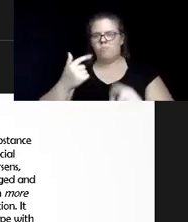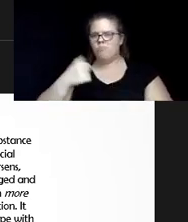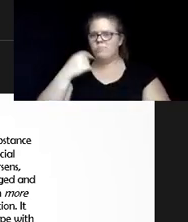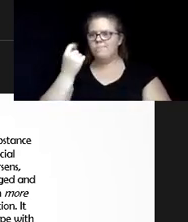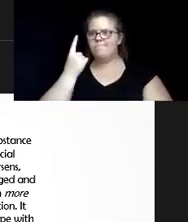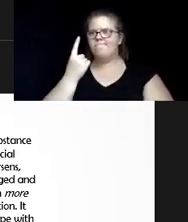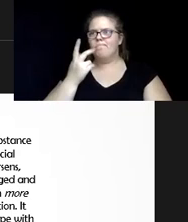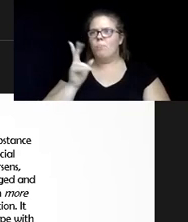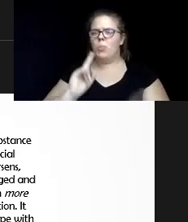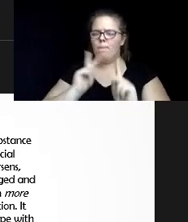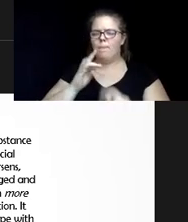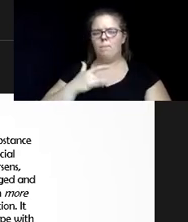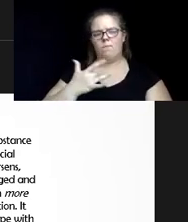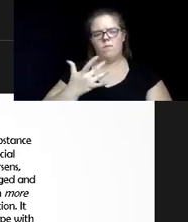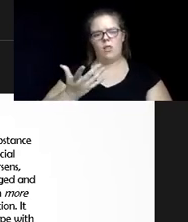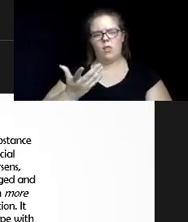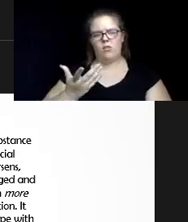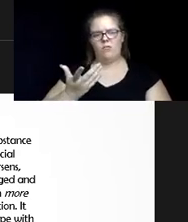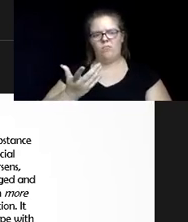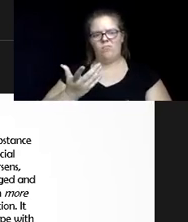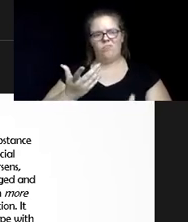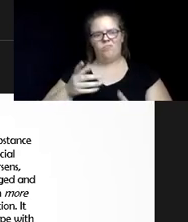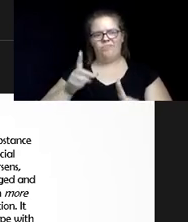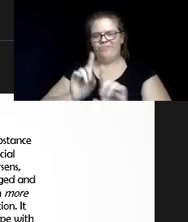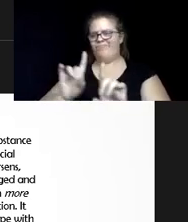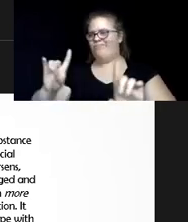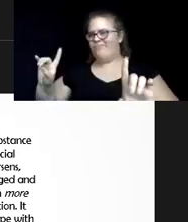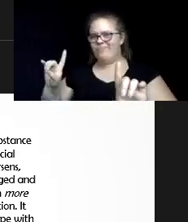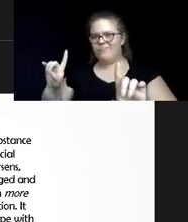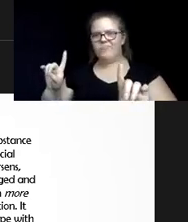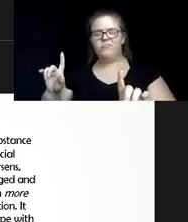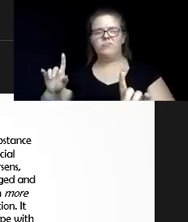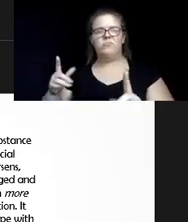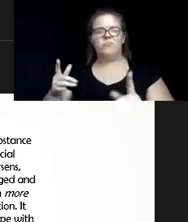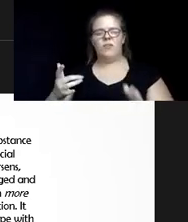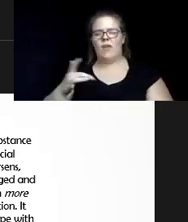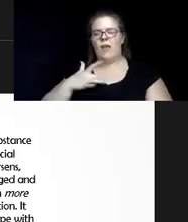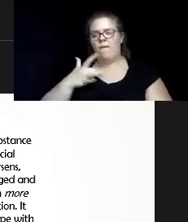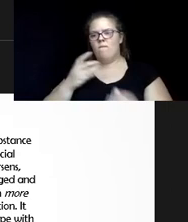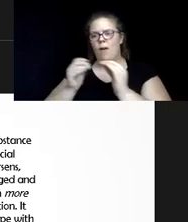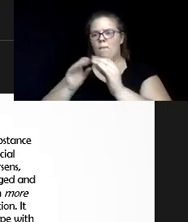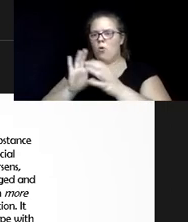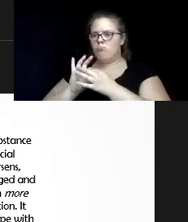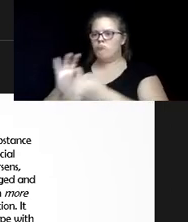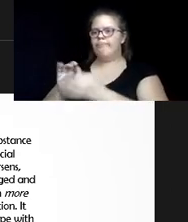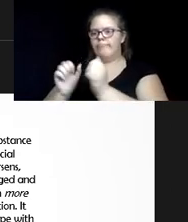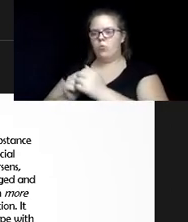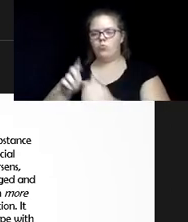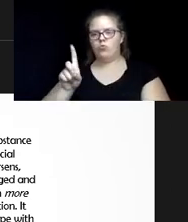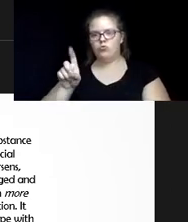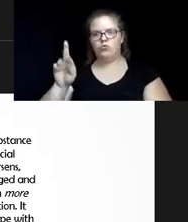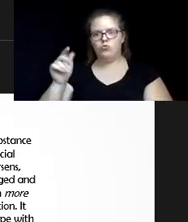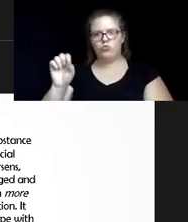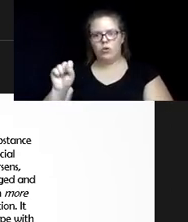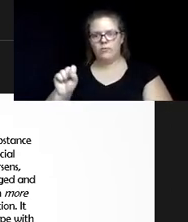you felt out of place. You felt weird if you weren't doing drugs there. So it was a good thing. A lot of people had good